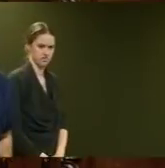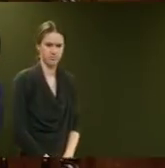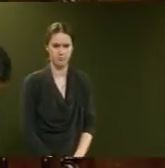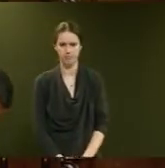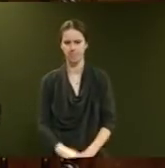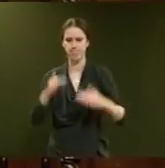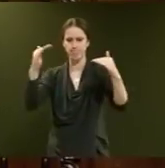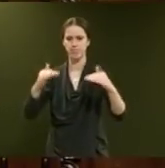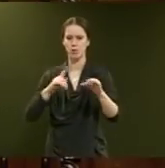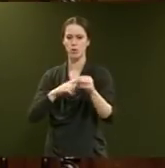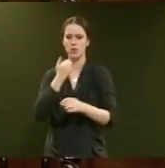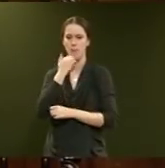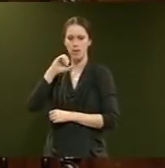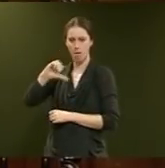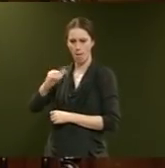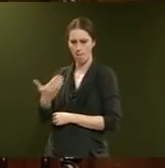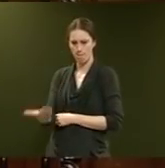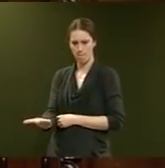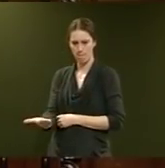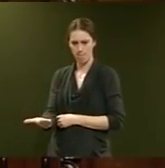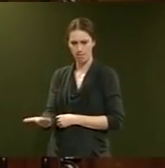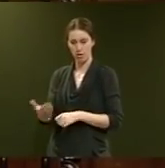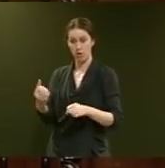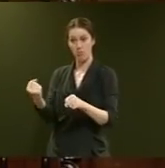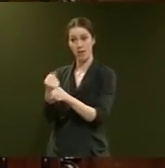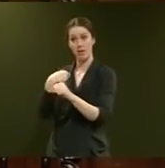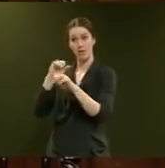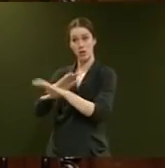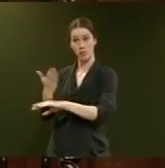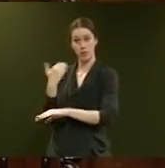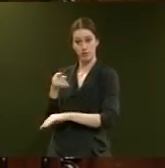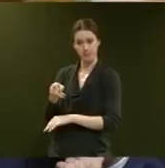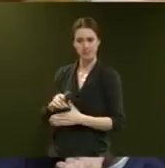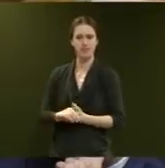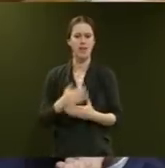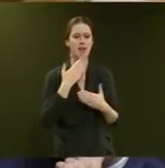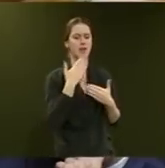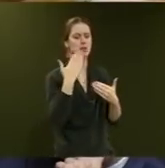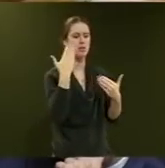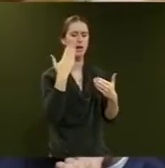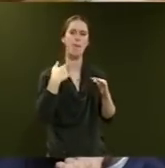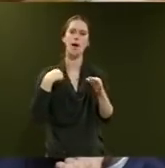Question number nine, the Honourable Paul Goldsmith, which caused me confusion earlier. Thank you, Mr Speaker. My question is to the Minister.